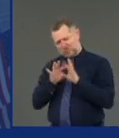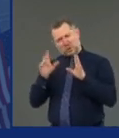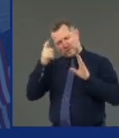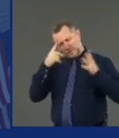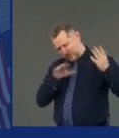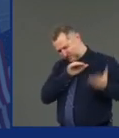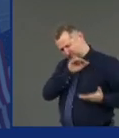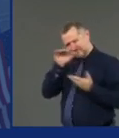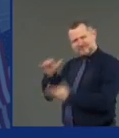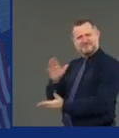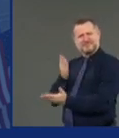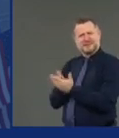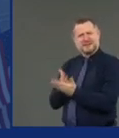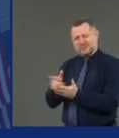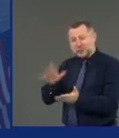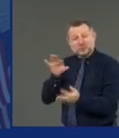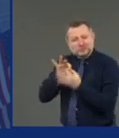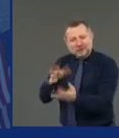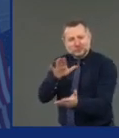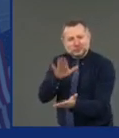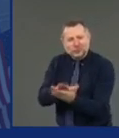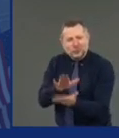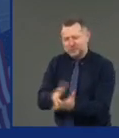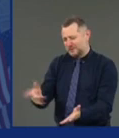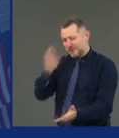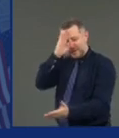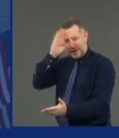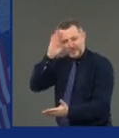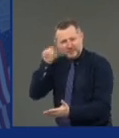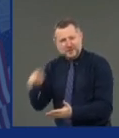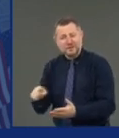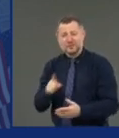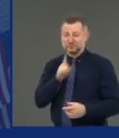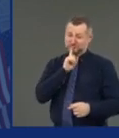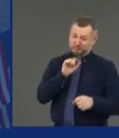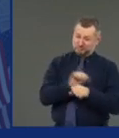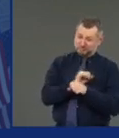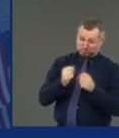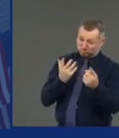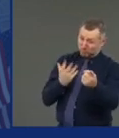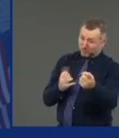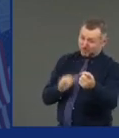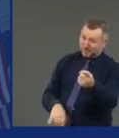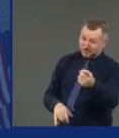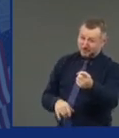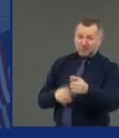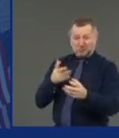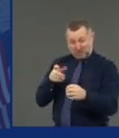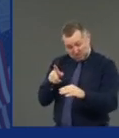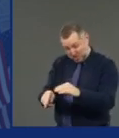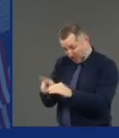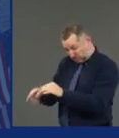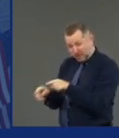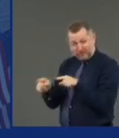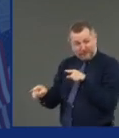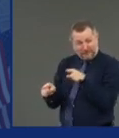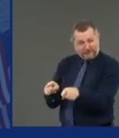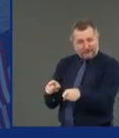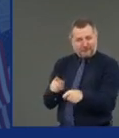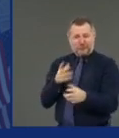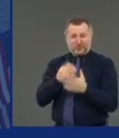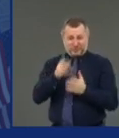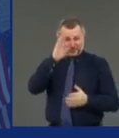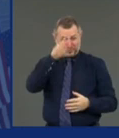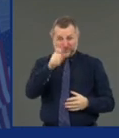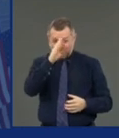Do you really want to cut schools now? Do you really want to cut hospitals now? After what we've